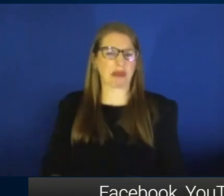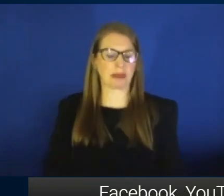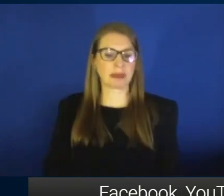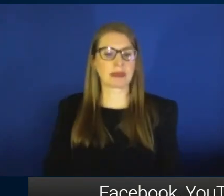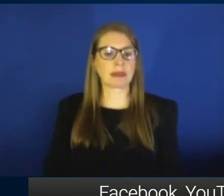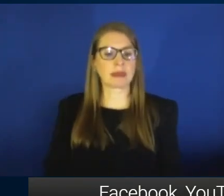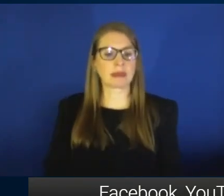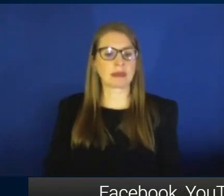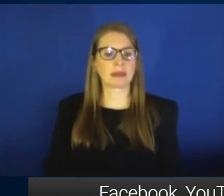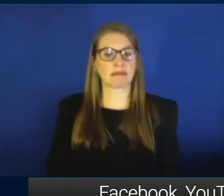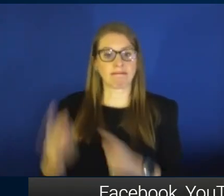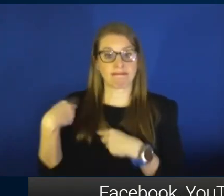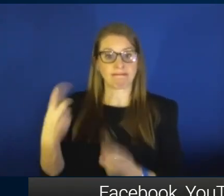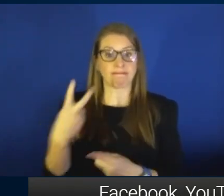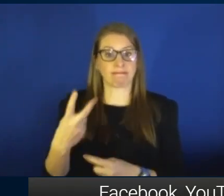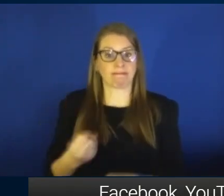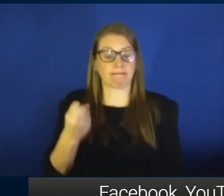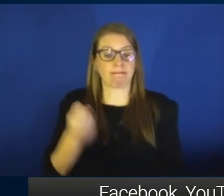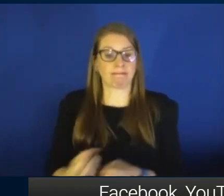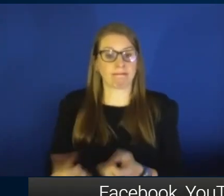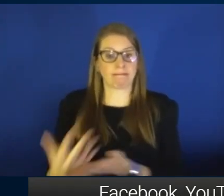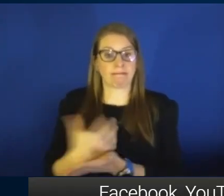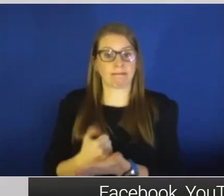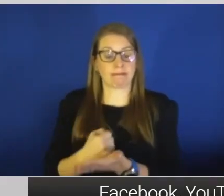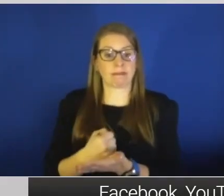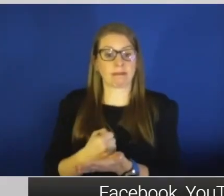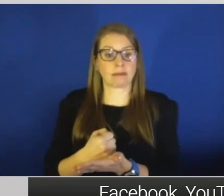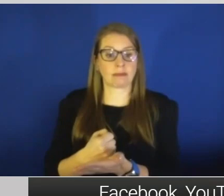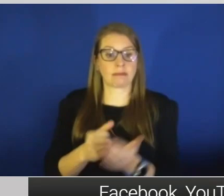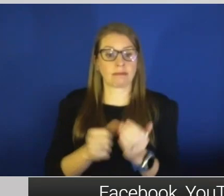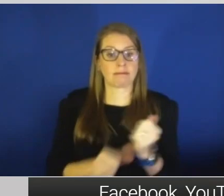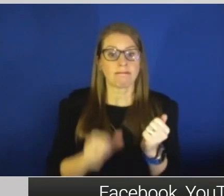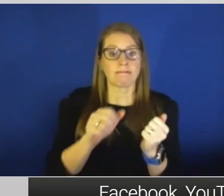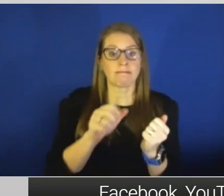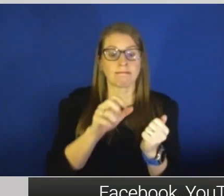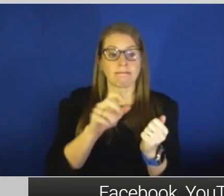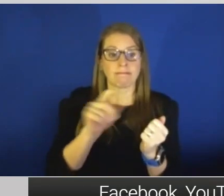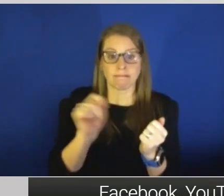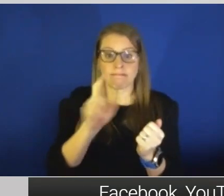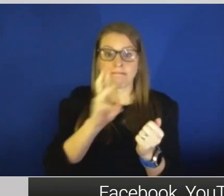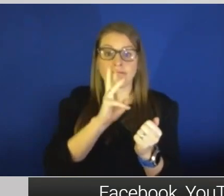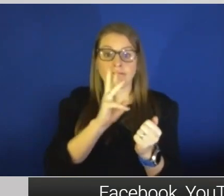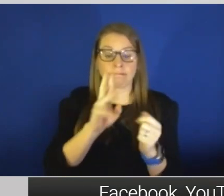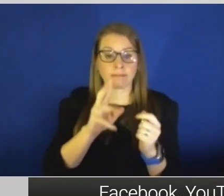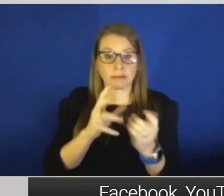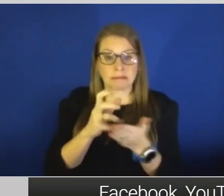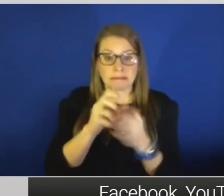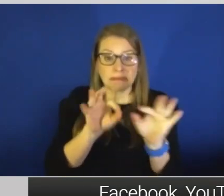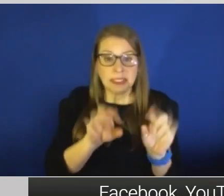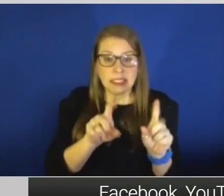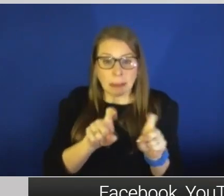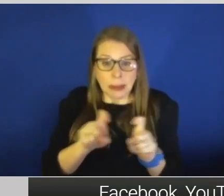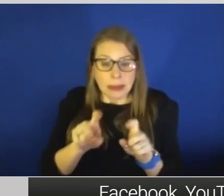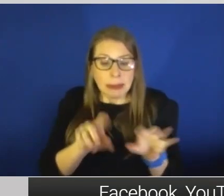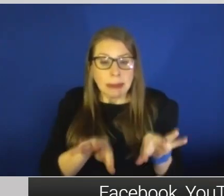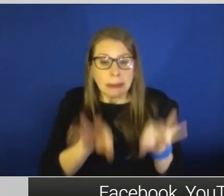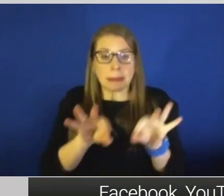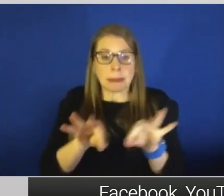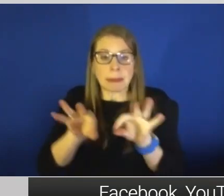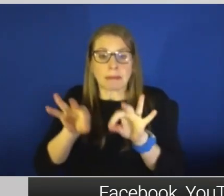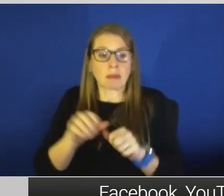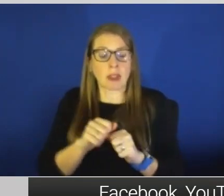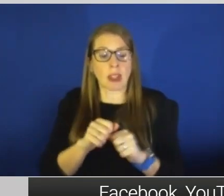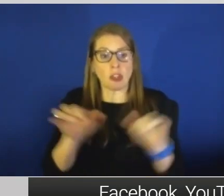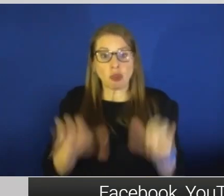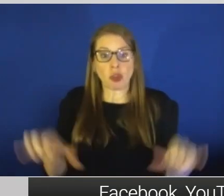For the last two years, we've been collecting wastewater samples, looking for trends, increasing, decreasing trends. Those